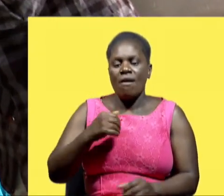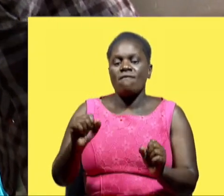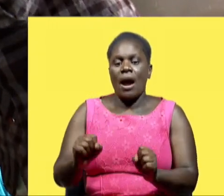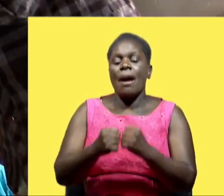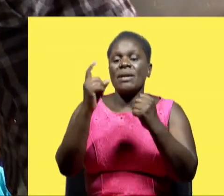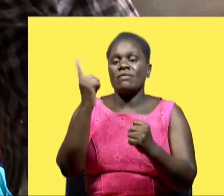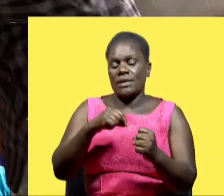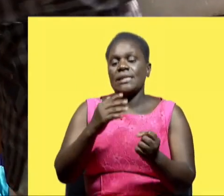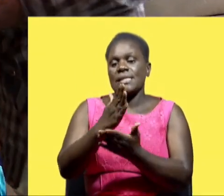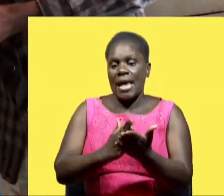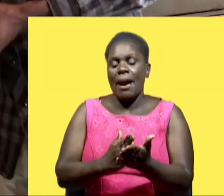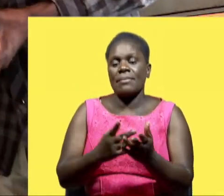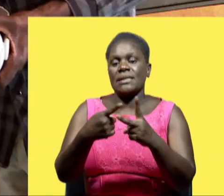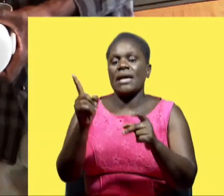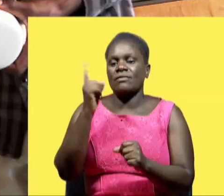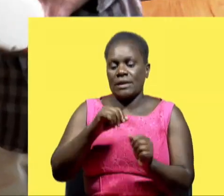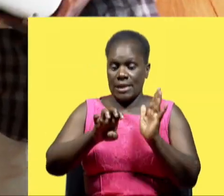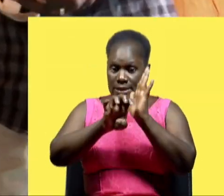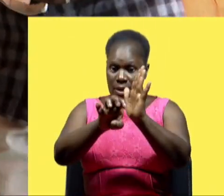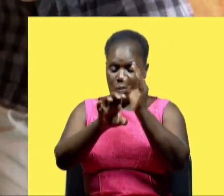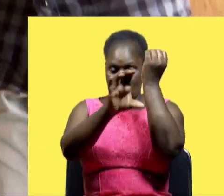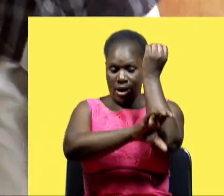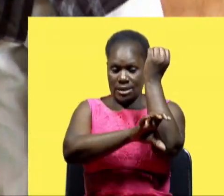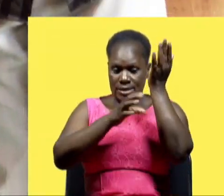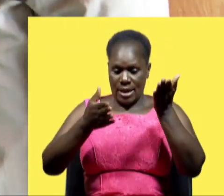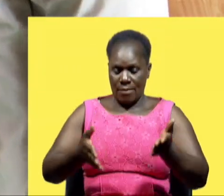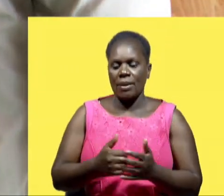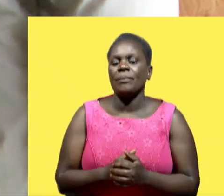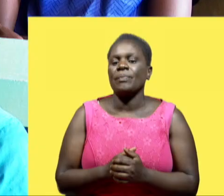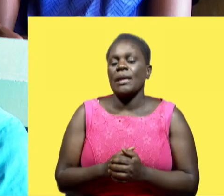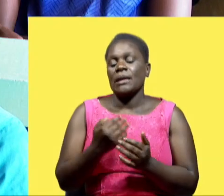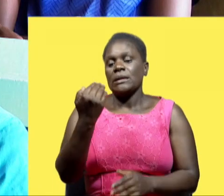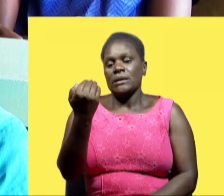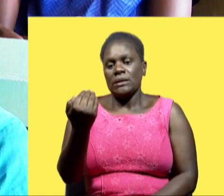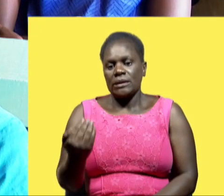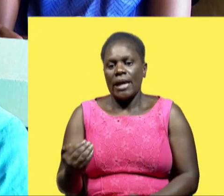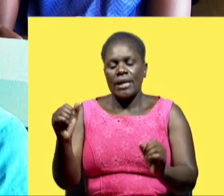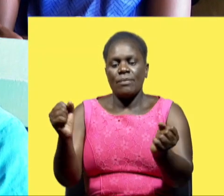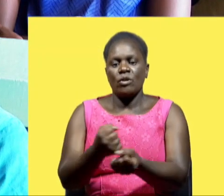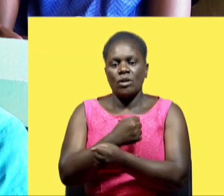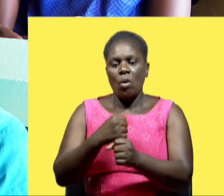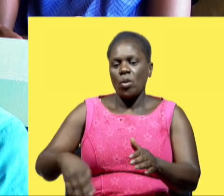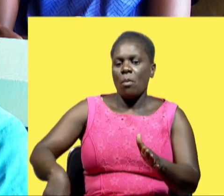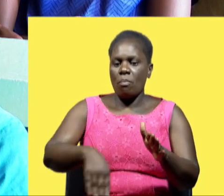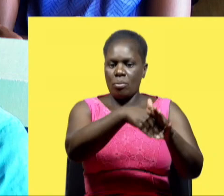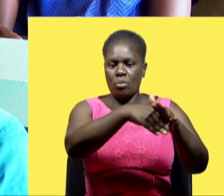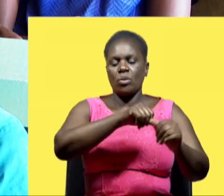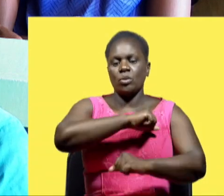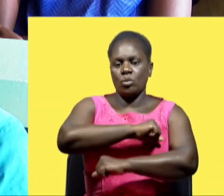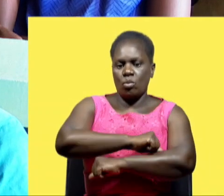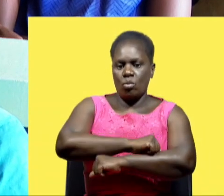that are already happening for instance in this country a child cannot be sent